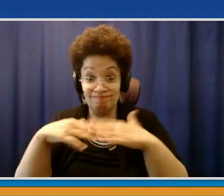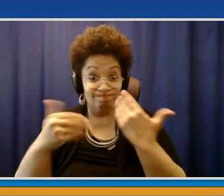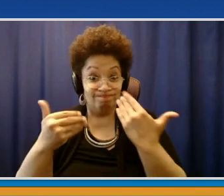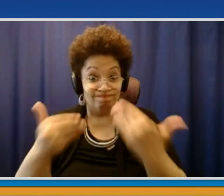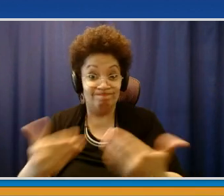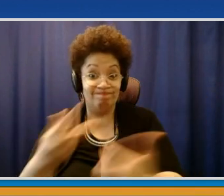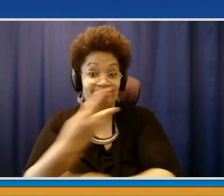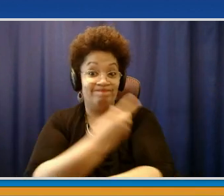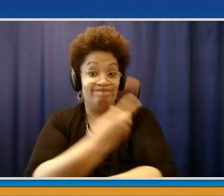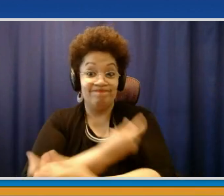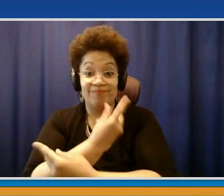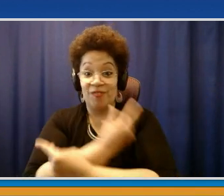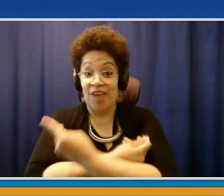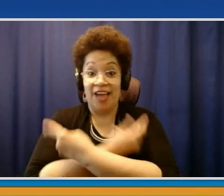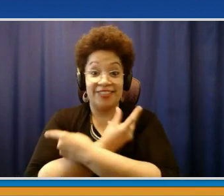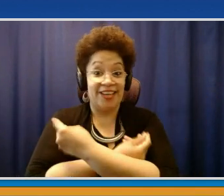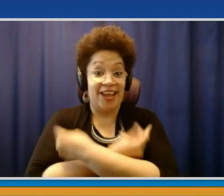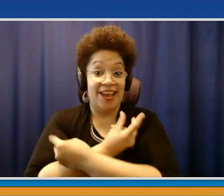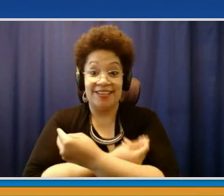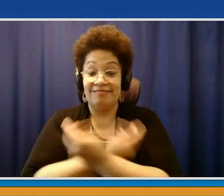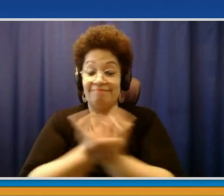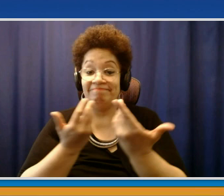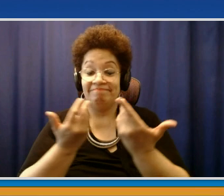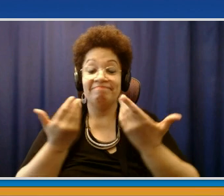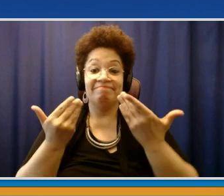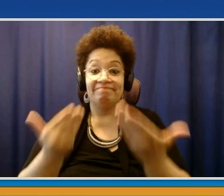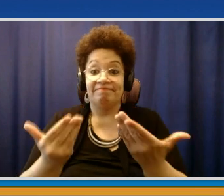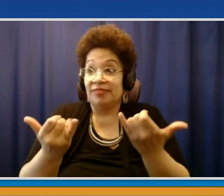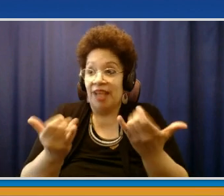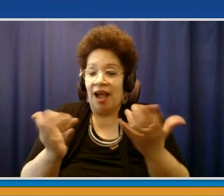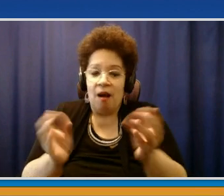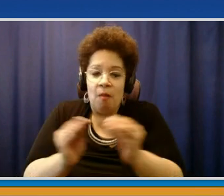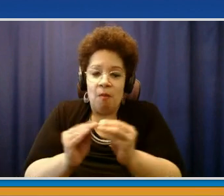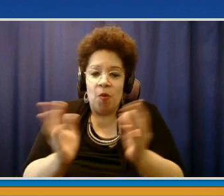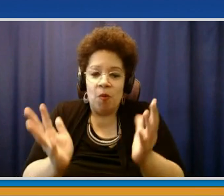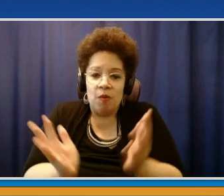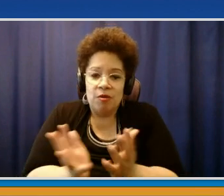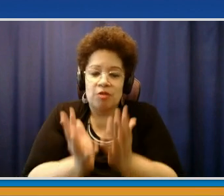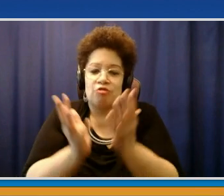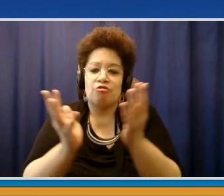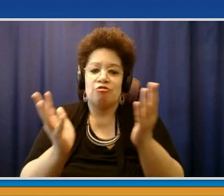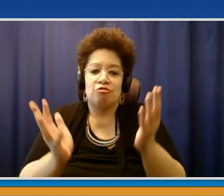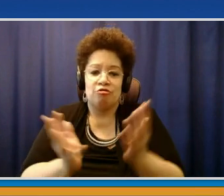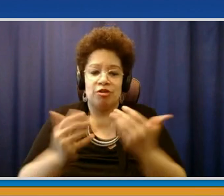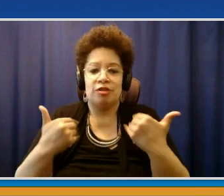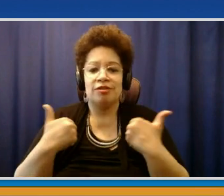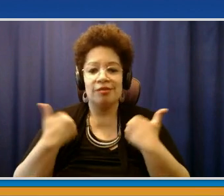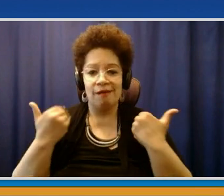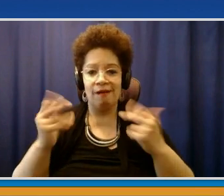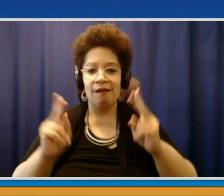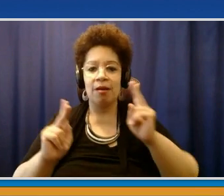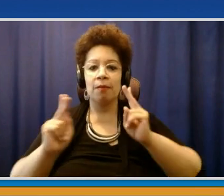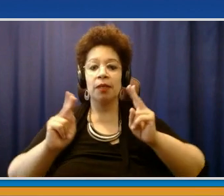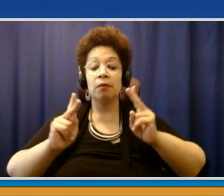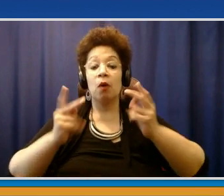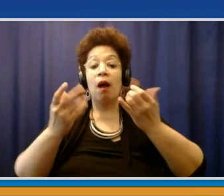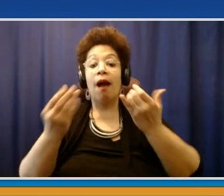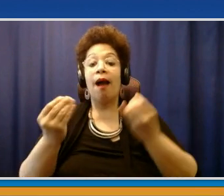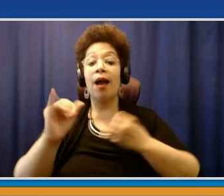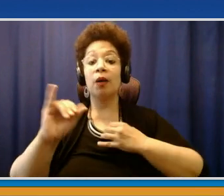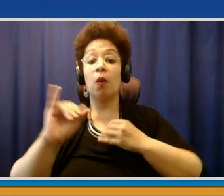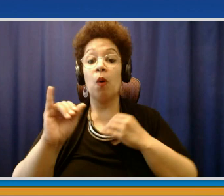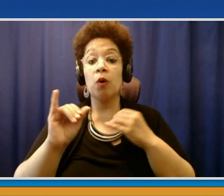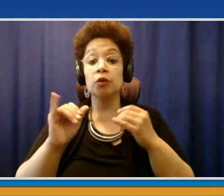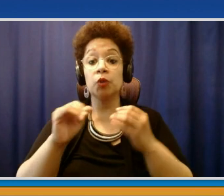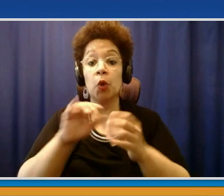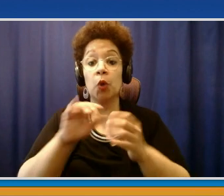we're going to try to deliver that as best as we can. There's going to be some vaccination going on in Yonkers schools this week done by Empress. There's some